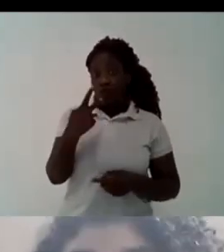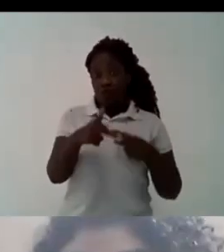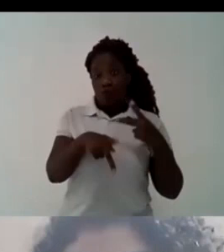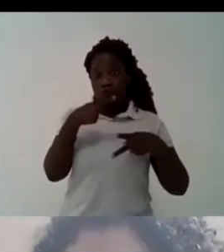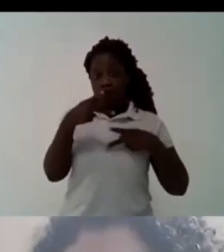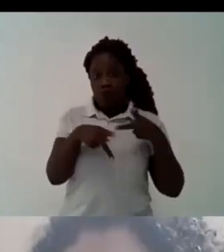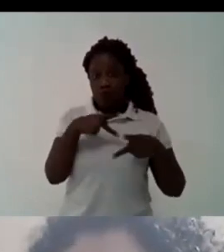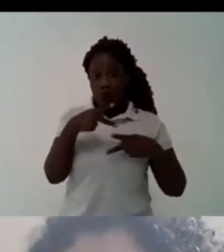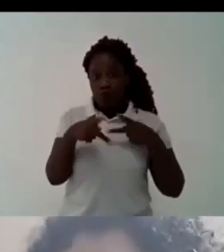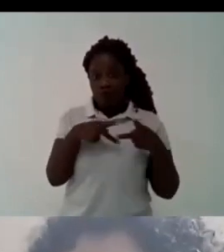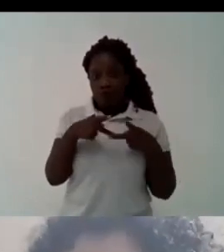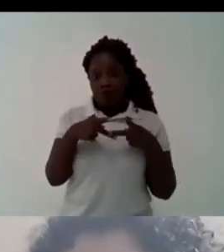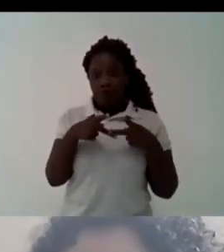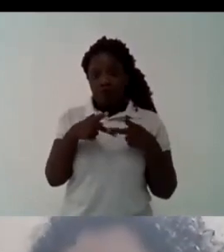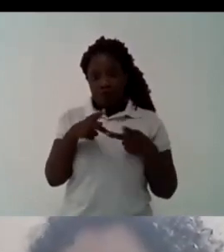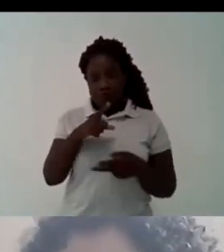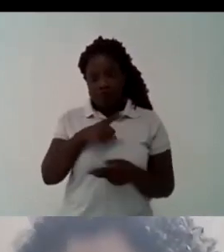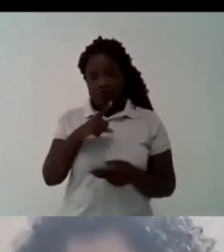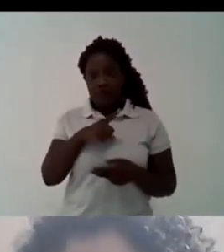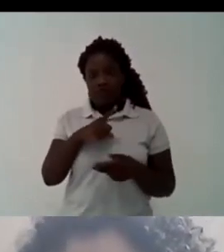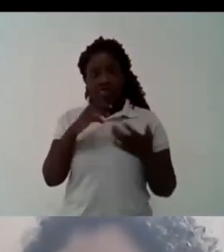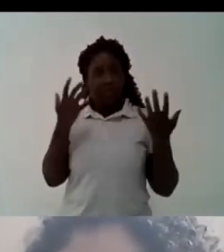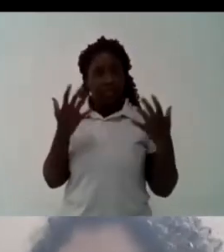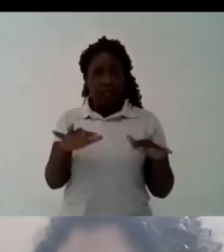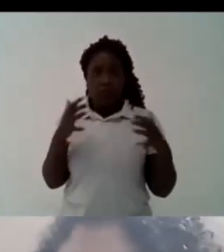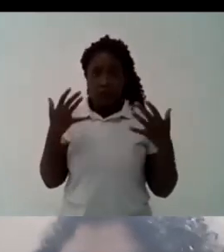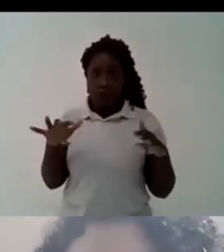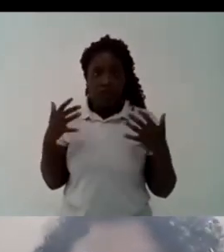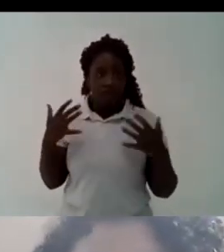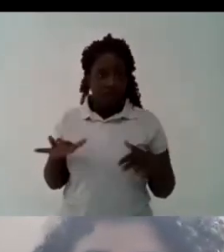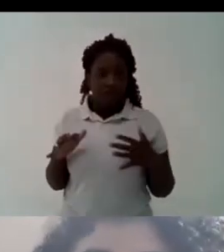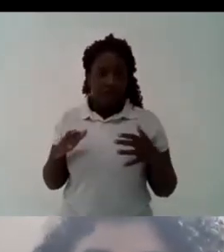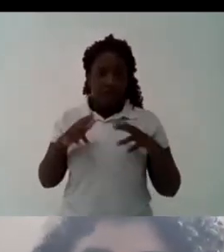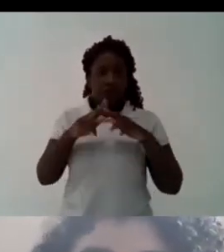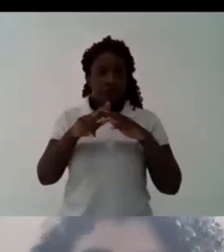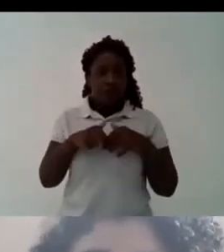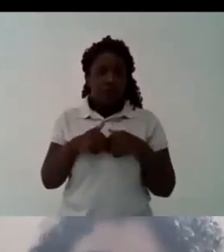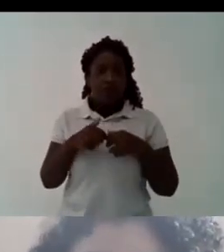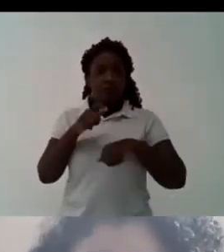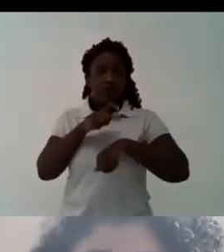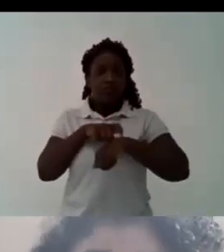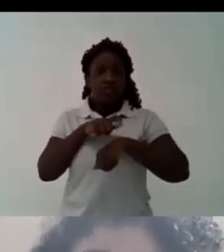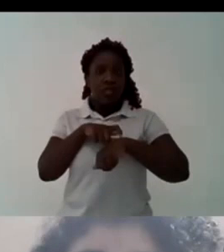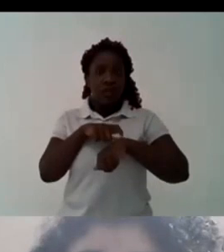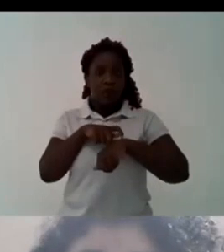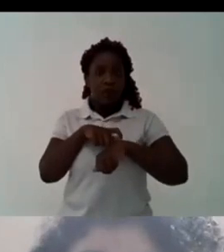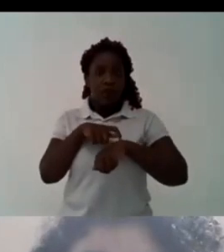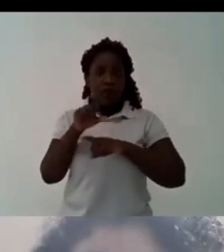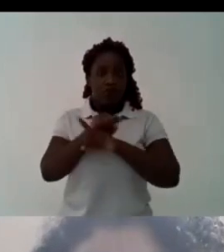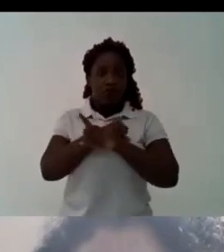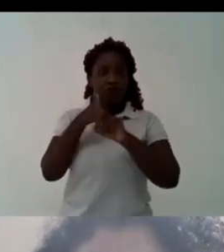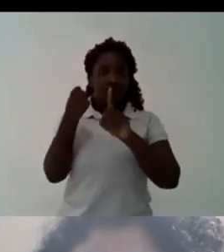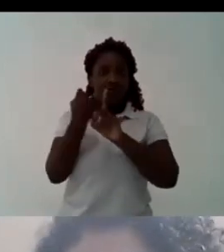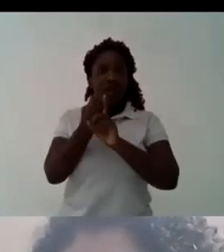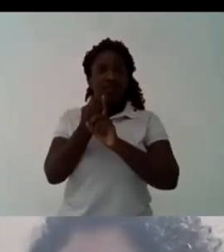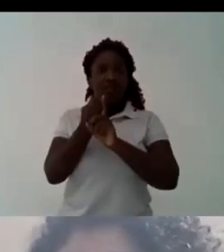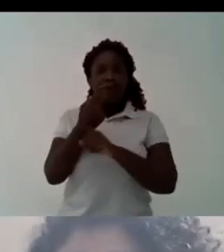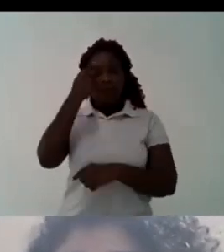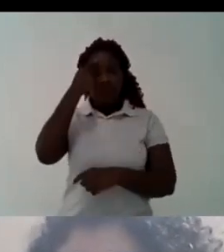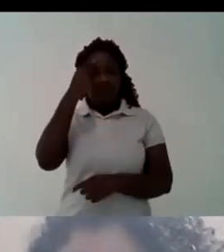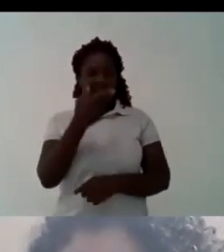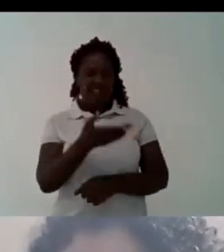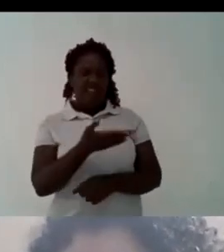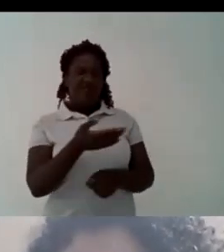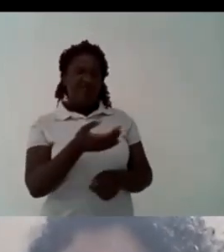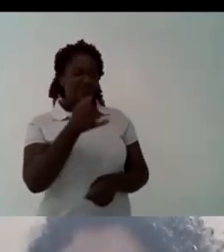align with the thought that our nations our people have the society